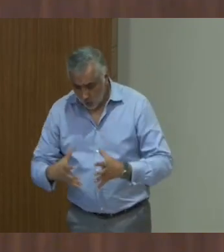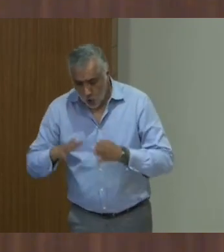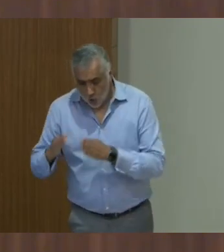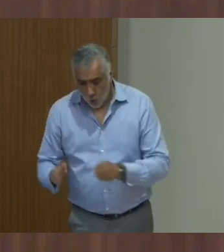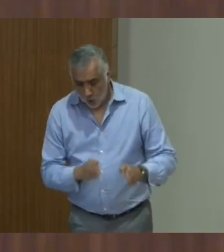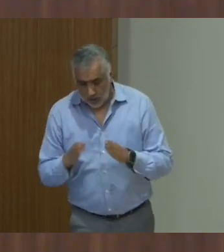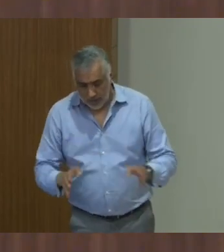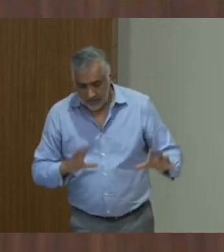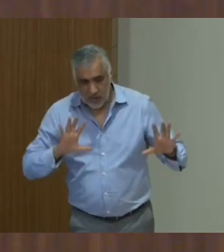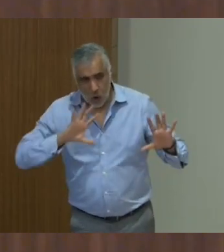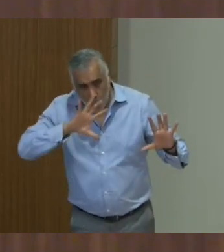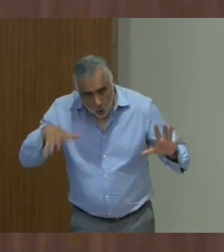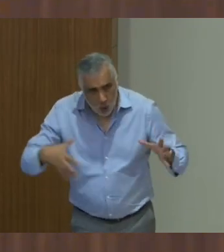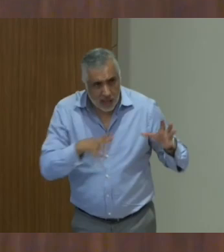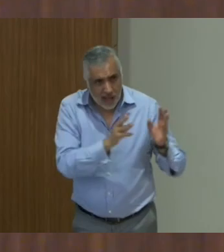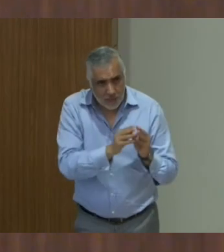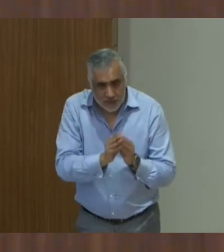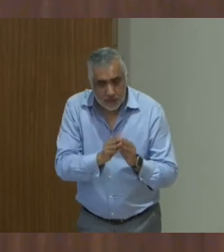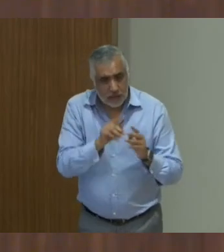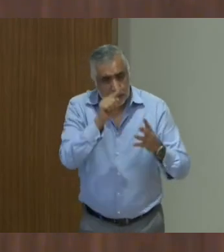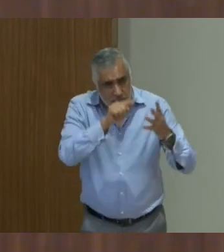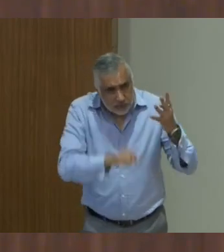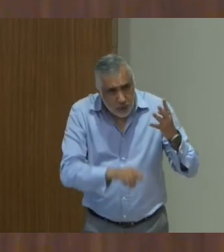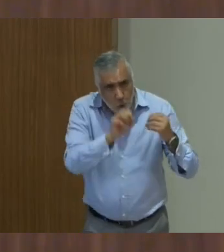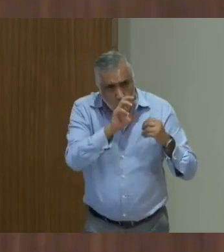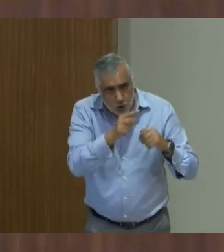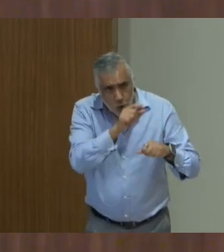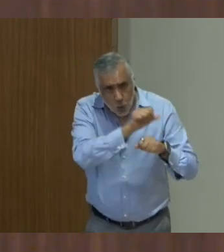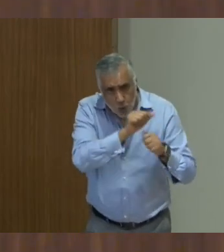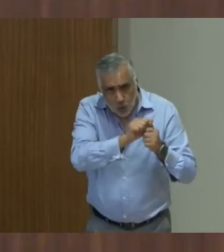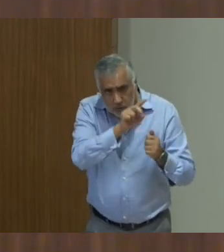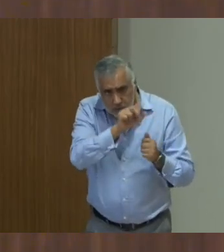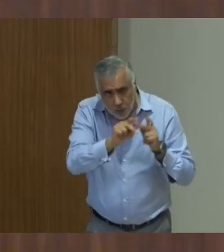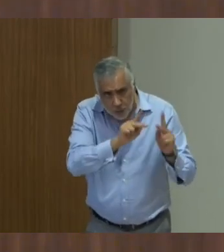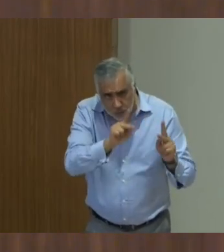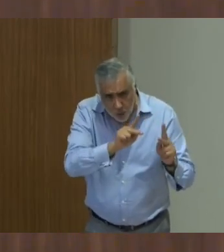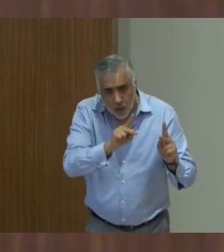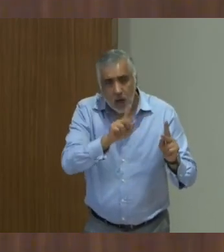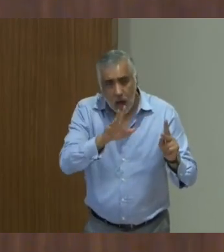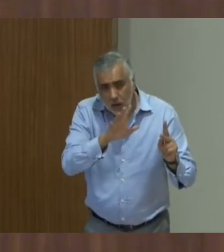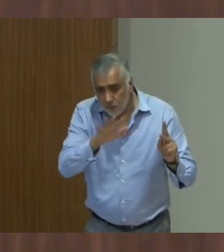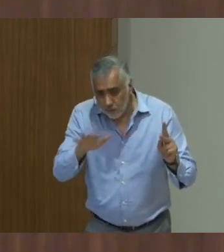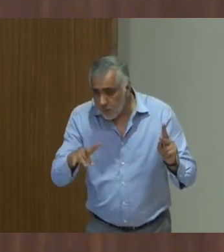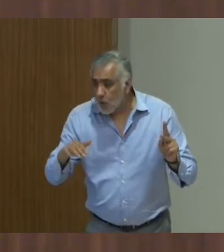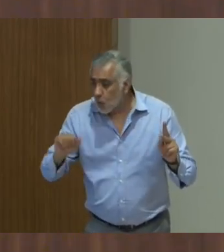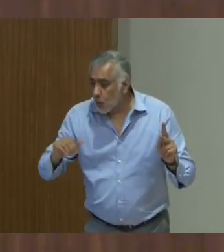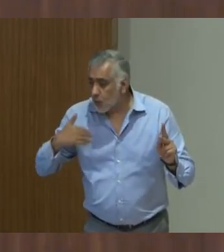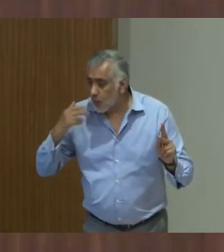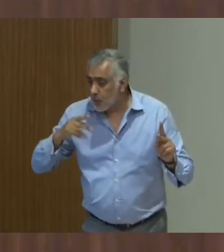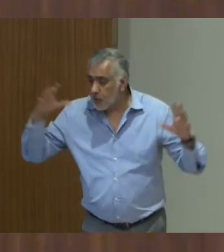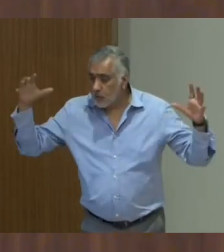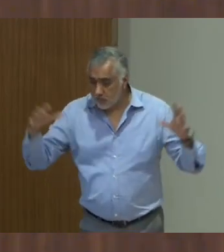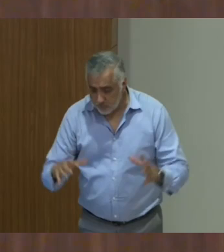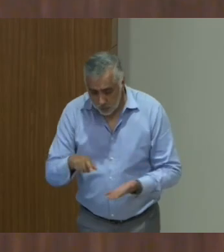of, uh, uh, organizations that work with disabled children, disabled young adults, to discuss safety